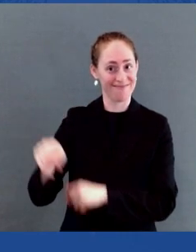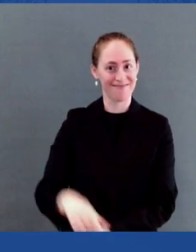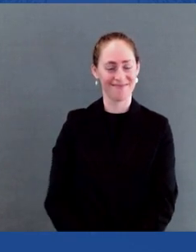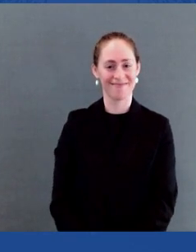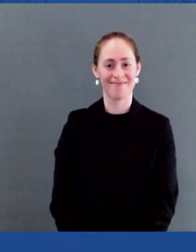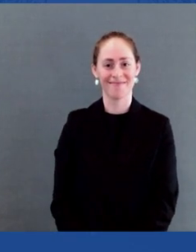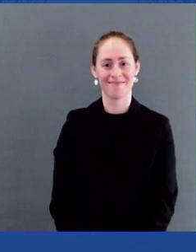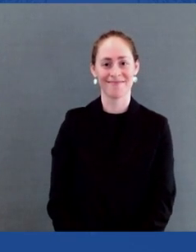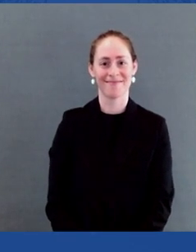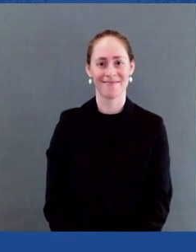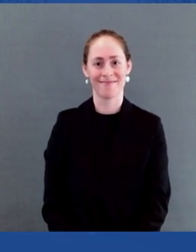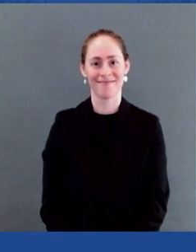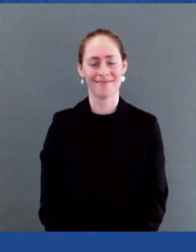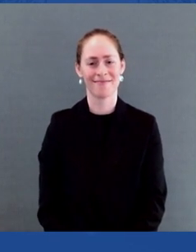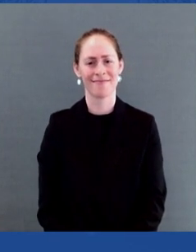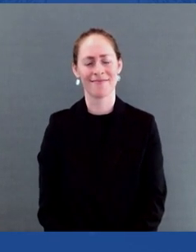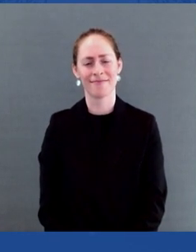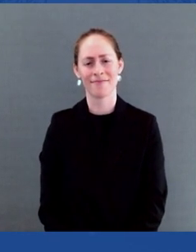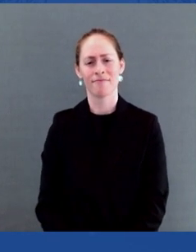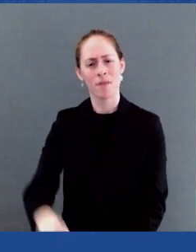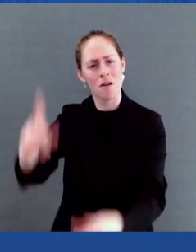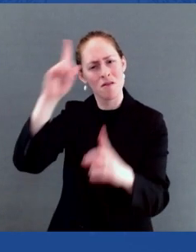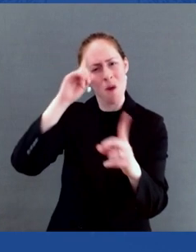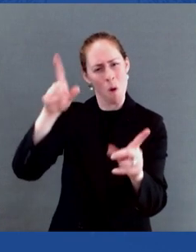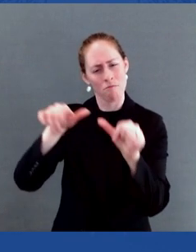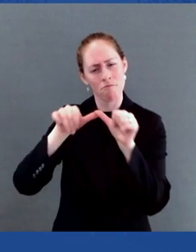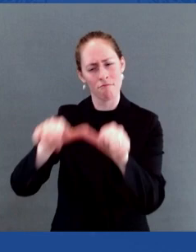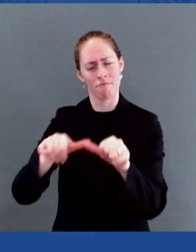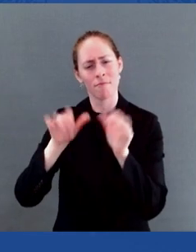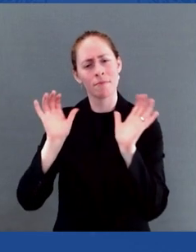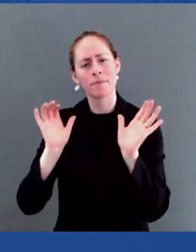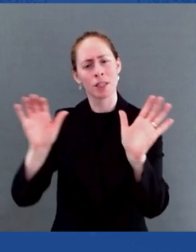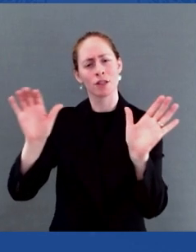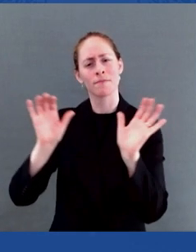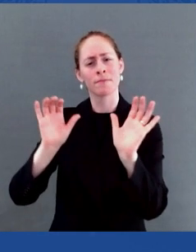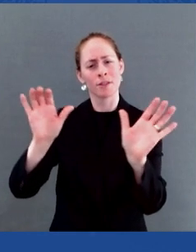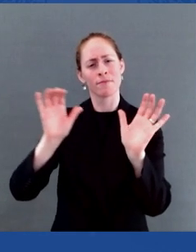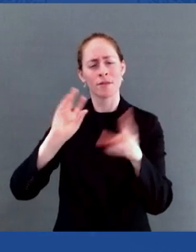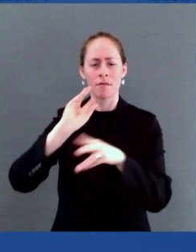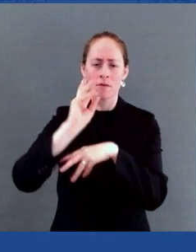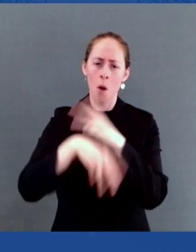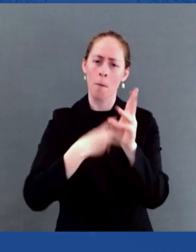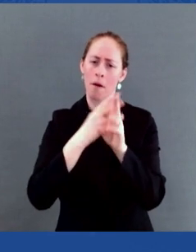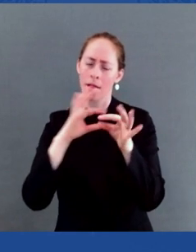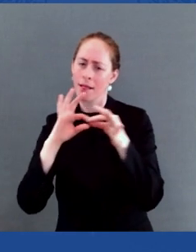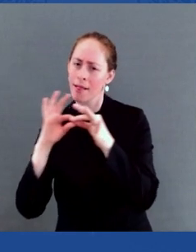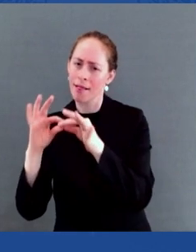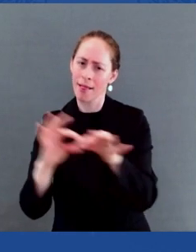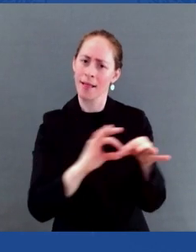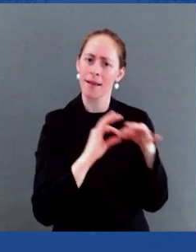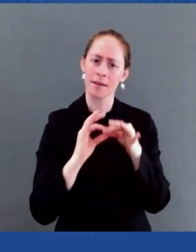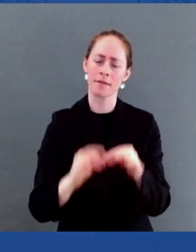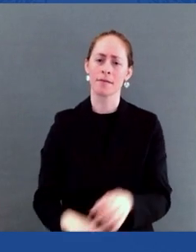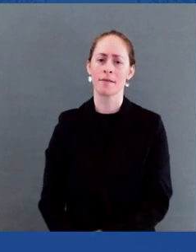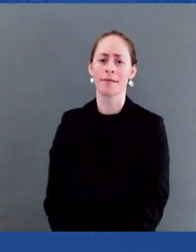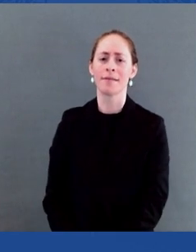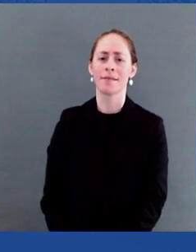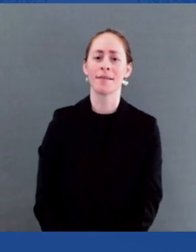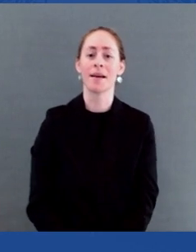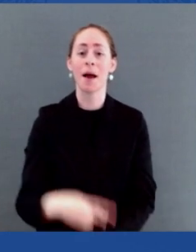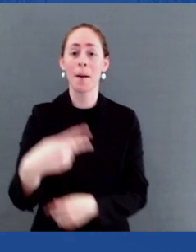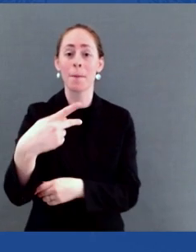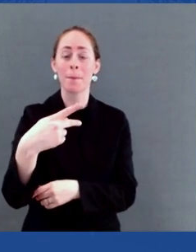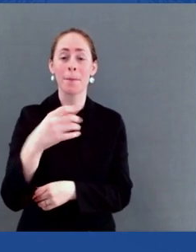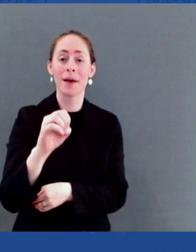I understand you're joined by Peter Sands. Peter, stand up, will you? Executive Director. Executive Director of the Global Fund.